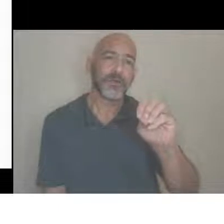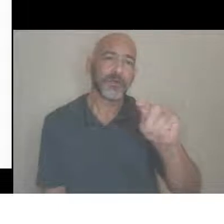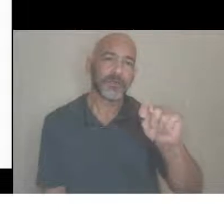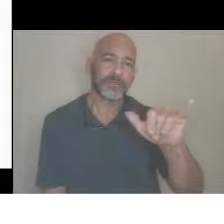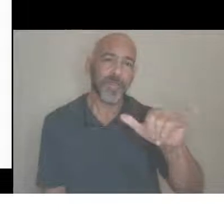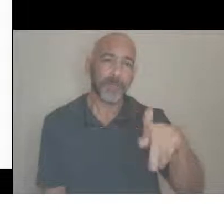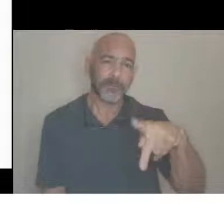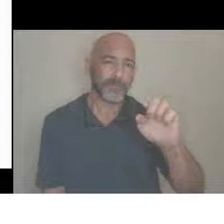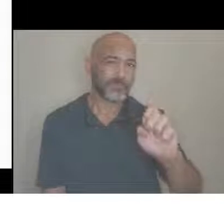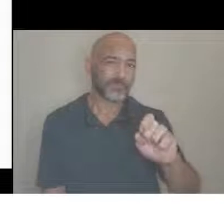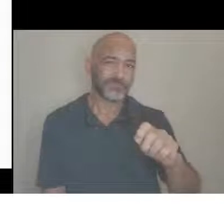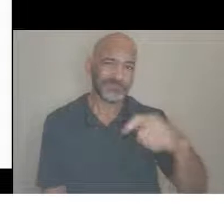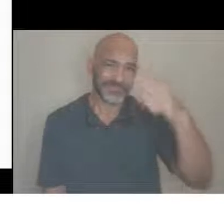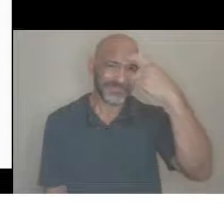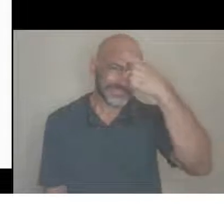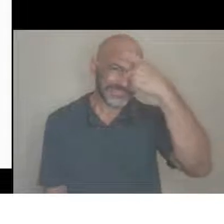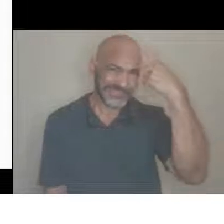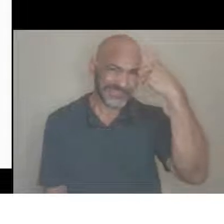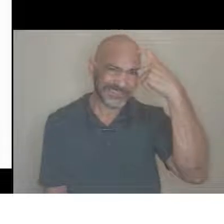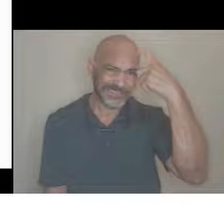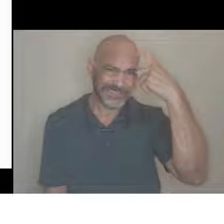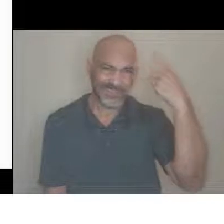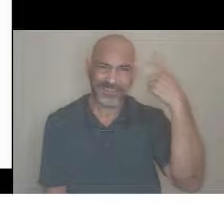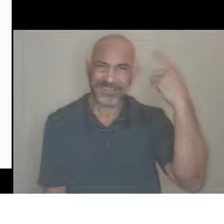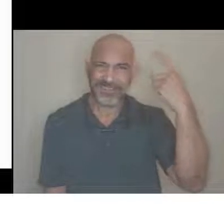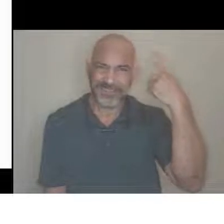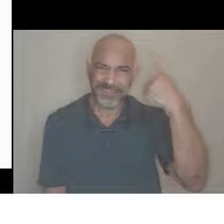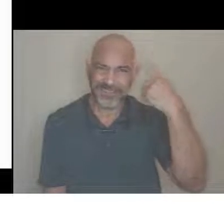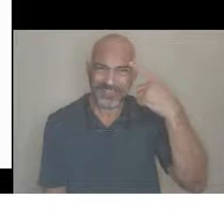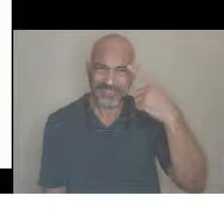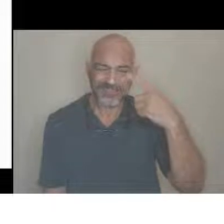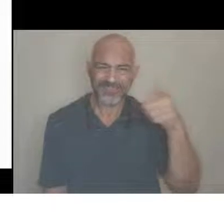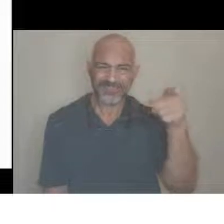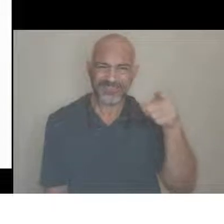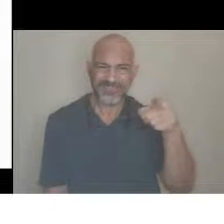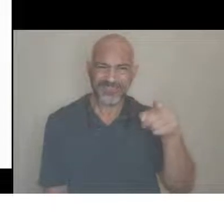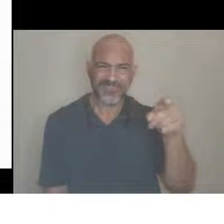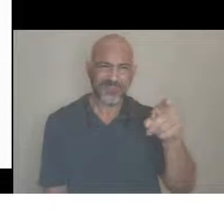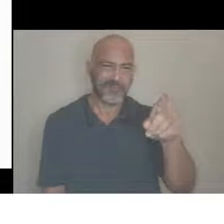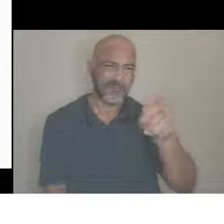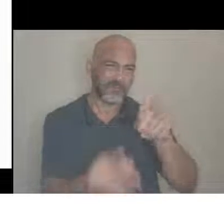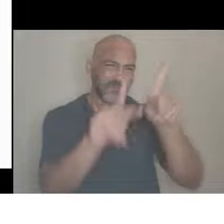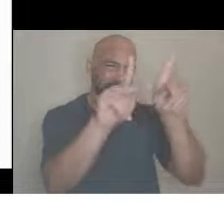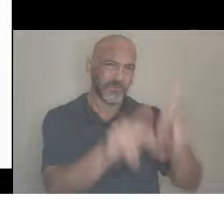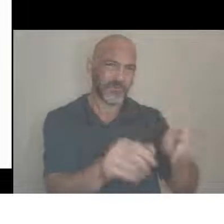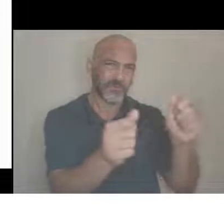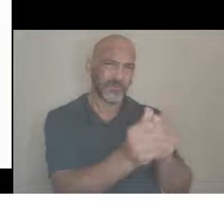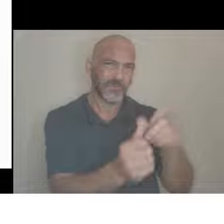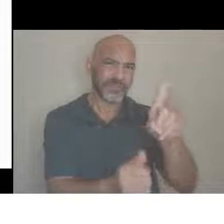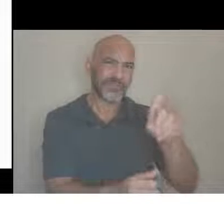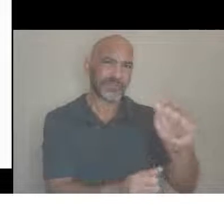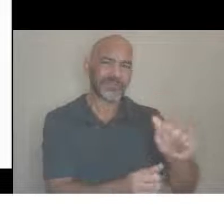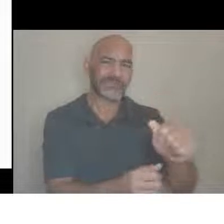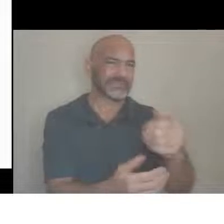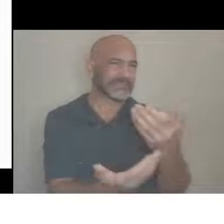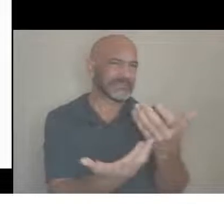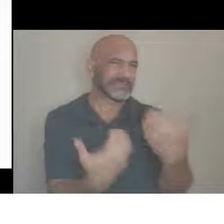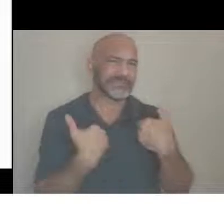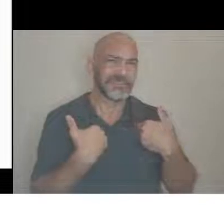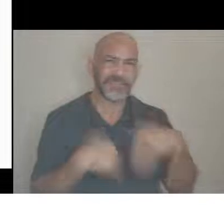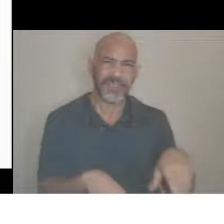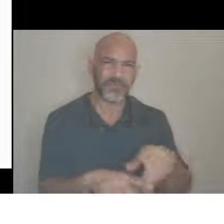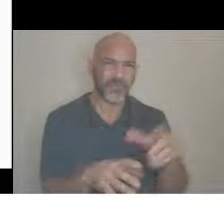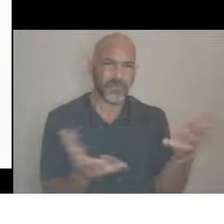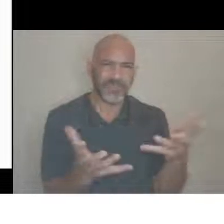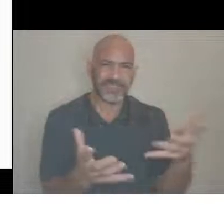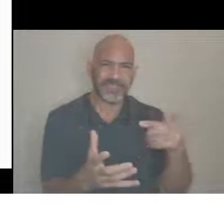what it takes to make it on their own. And so you just being mindful when when